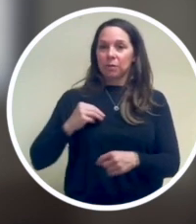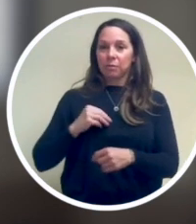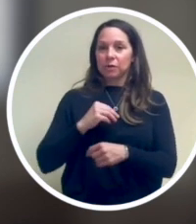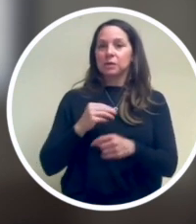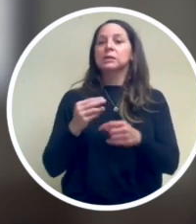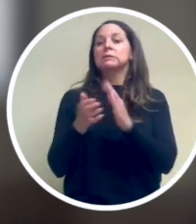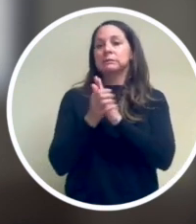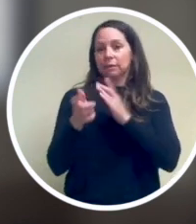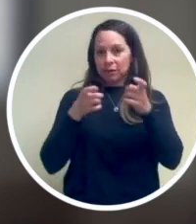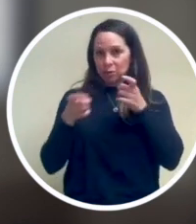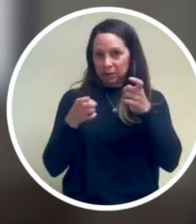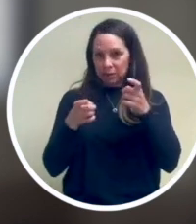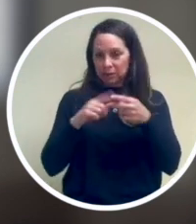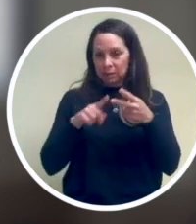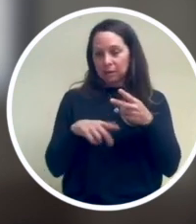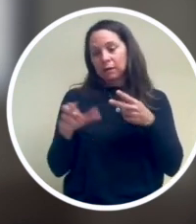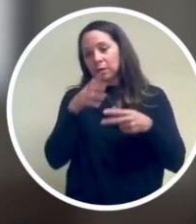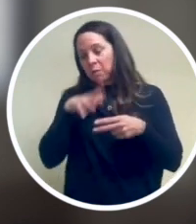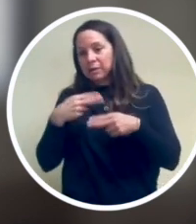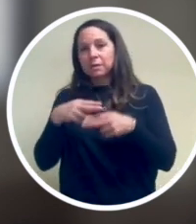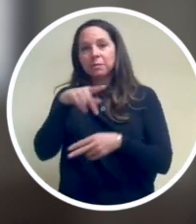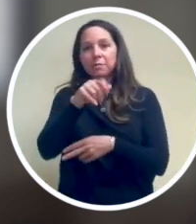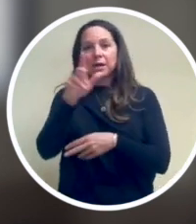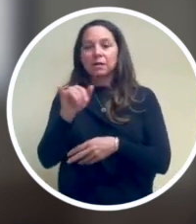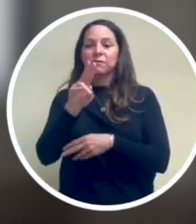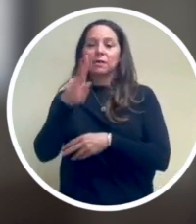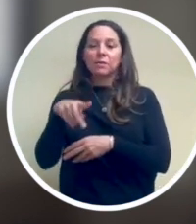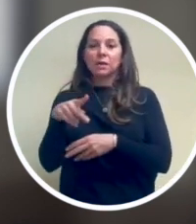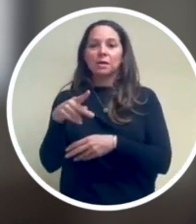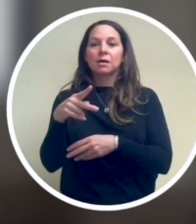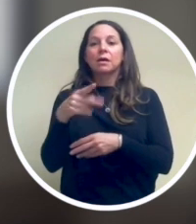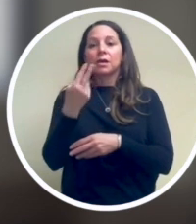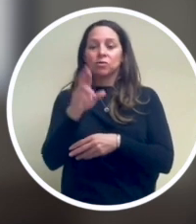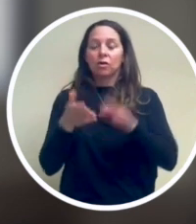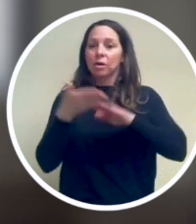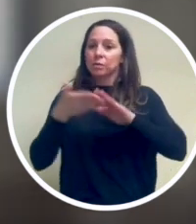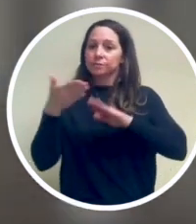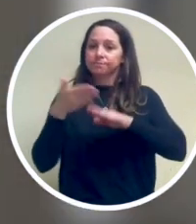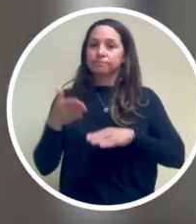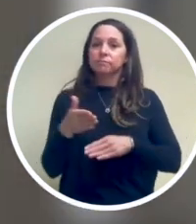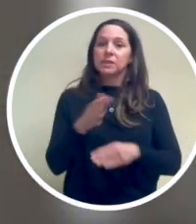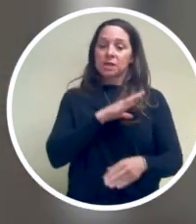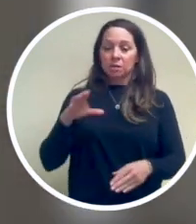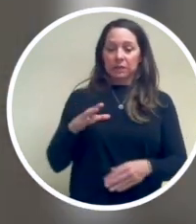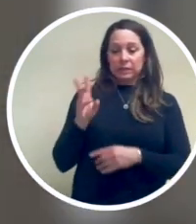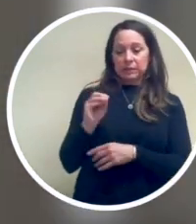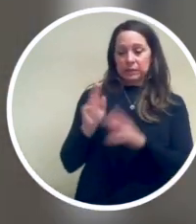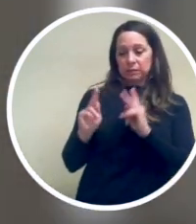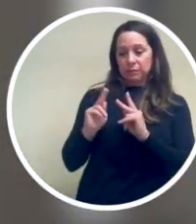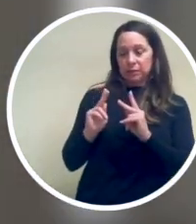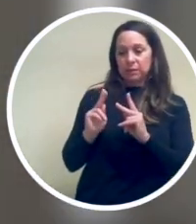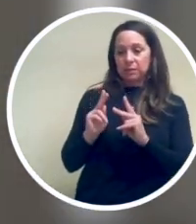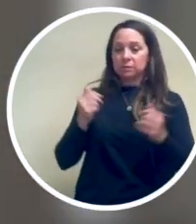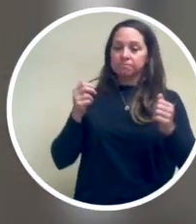Diversity and Inclusion and Talent Management, as well as Patty Samra, VP of HR Operations. The Committee of 60